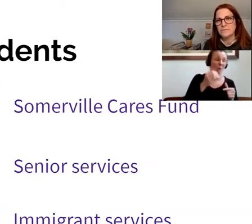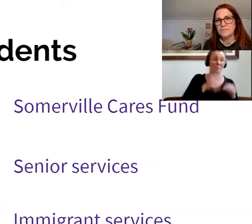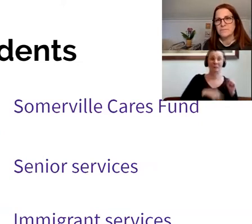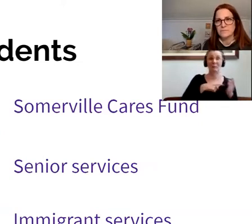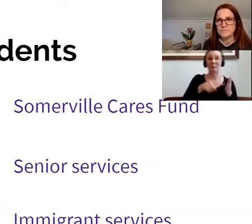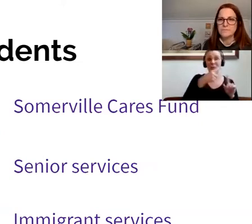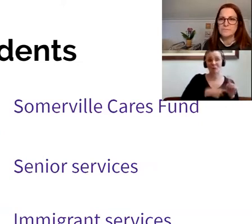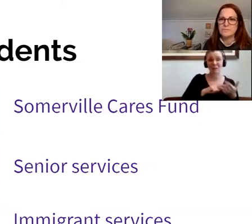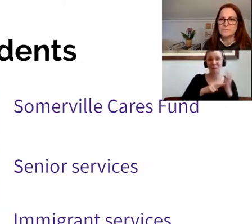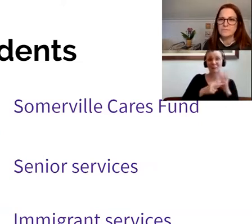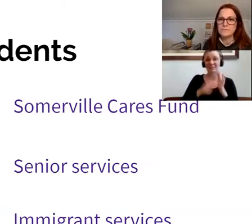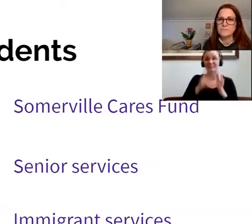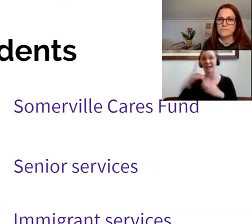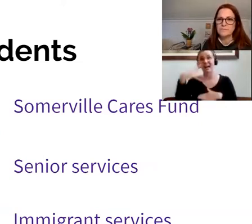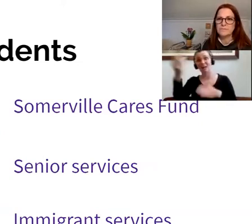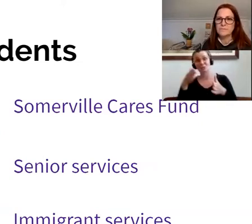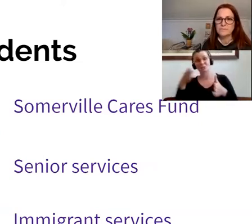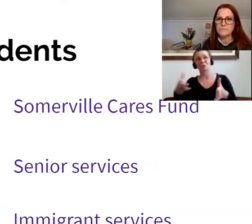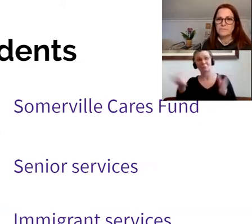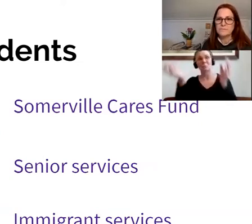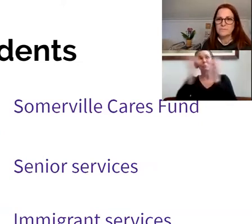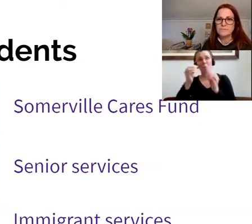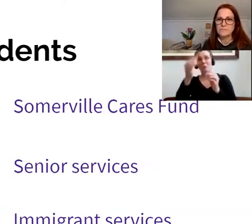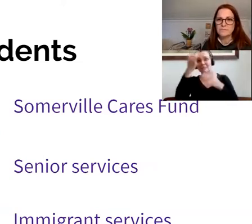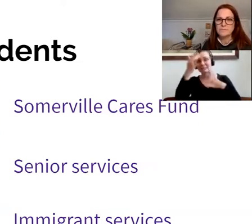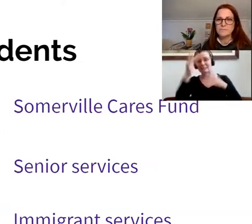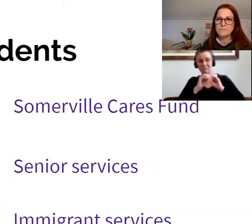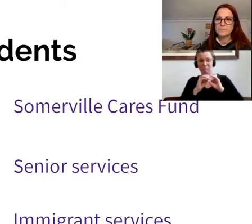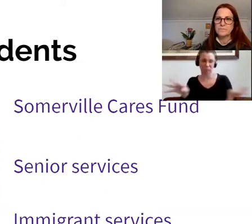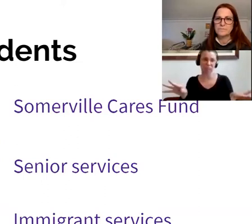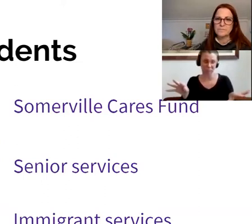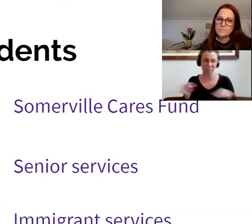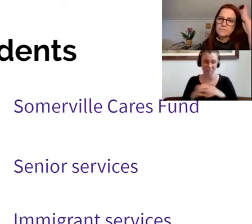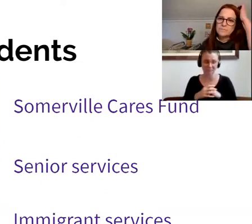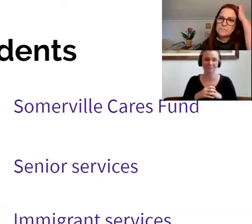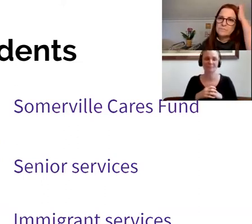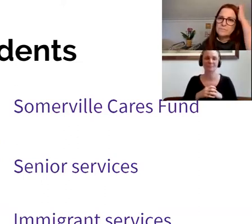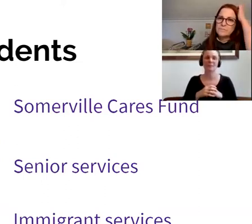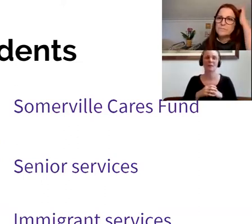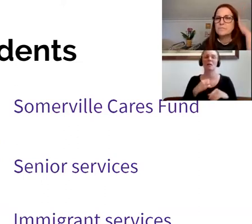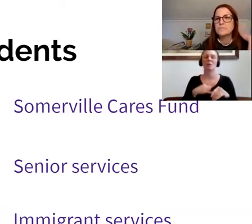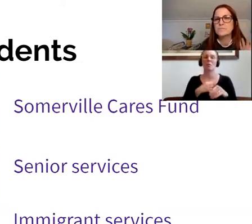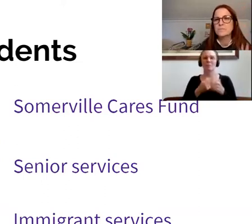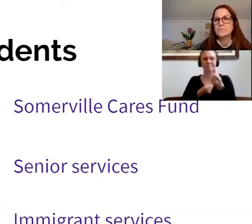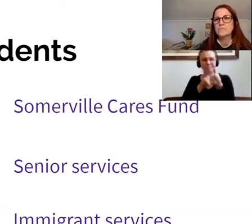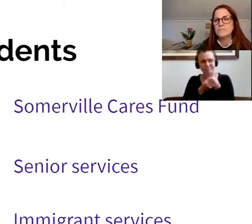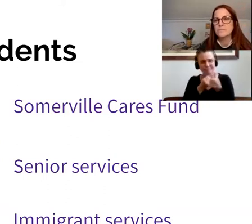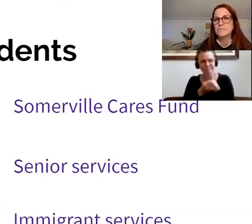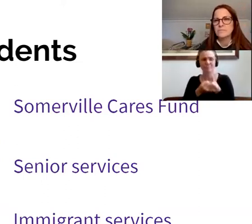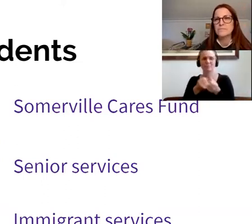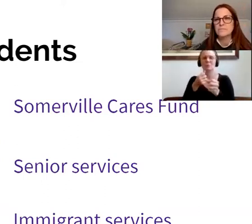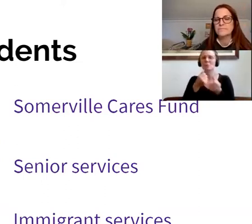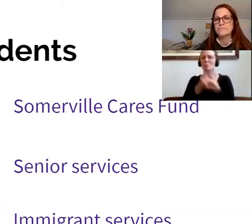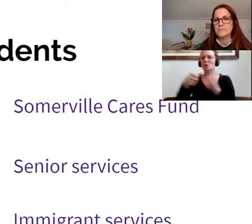And that's a scenario we were willing to, we had to put all resources to us to avoid. So we've been advocating, working with one another, passing measures here